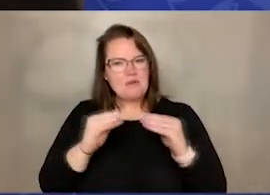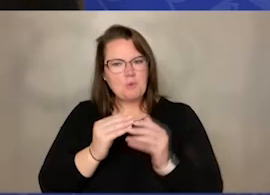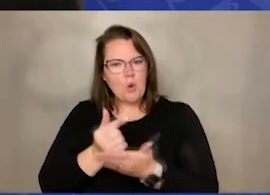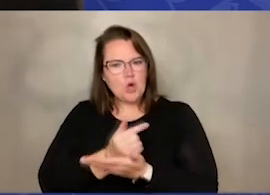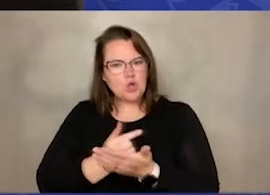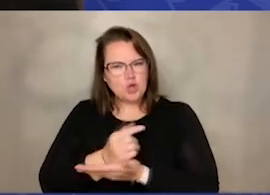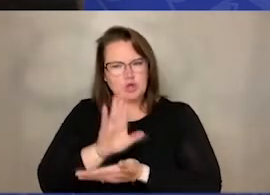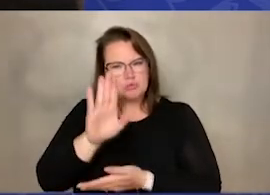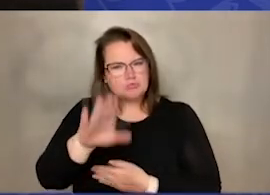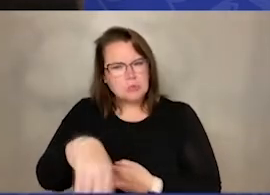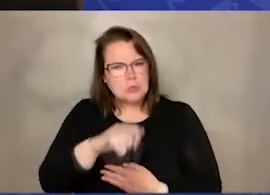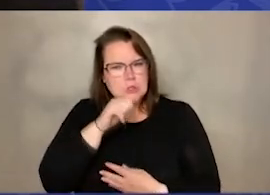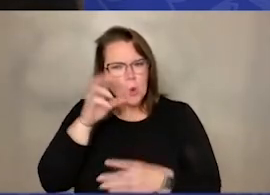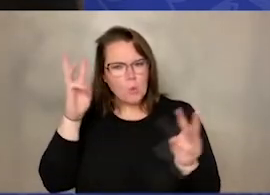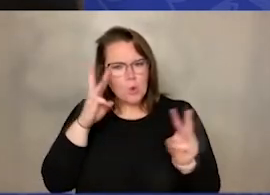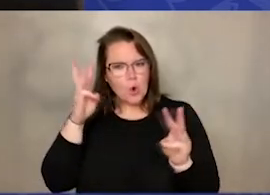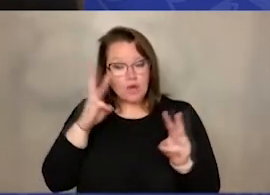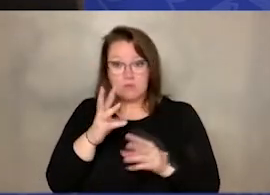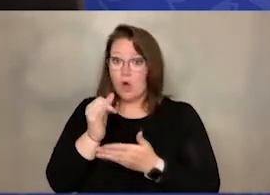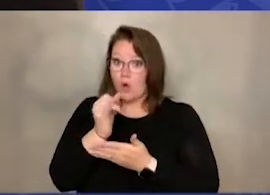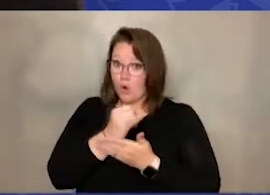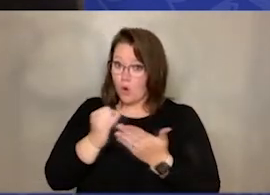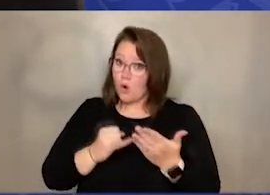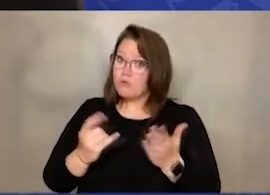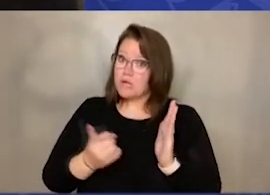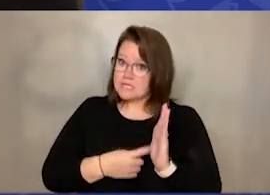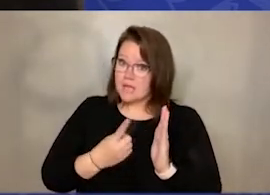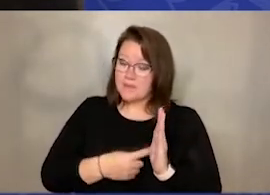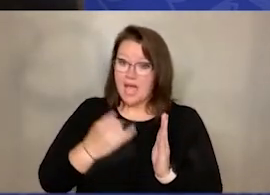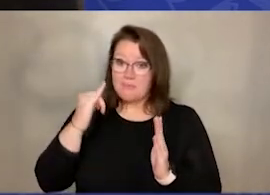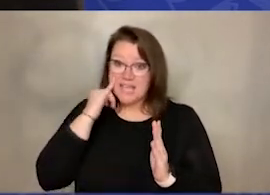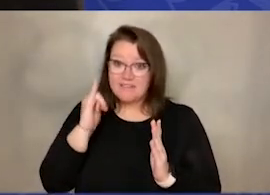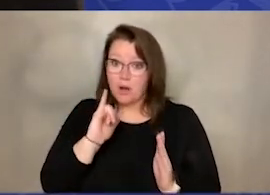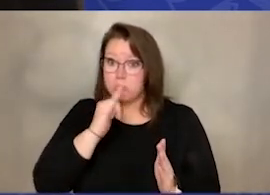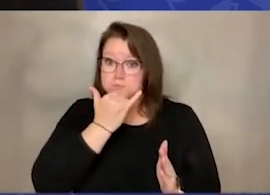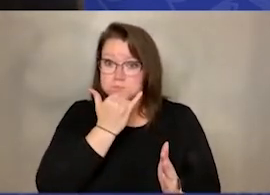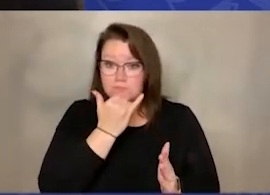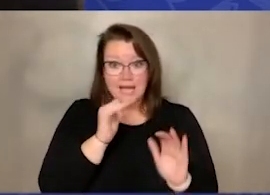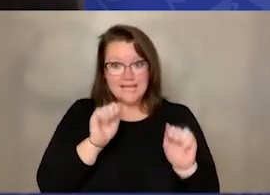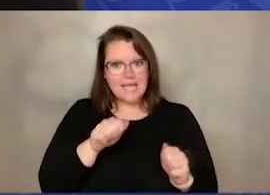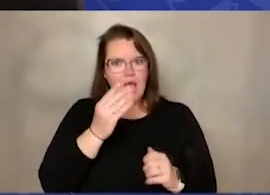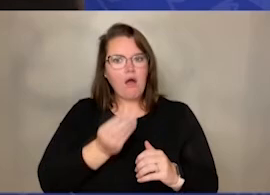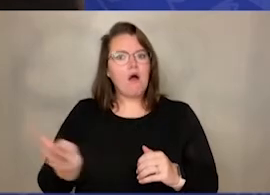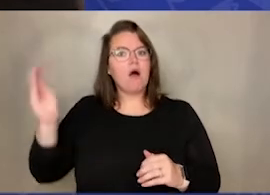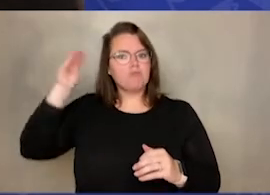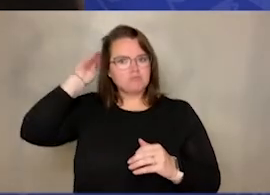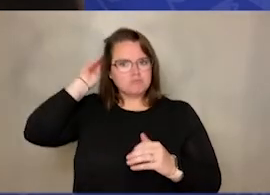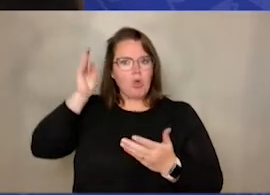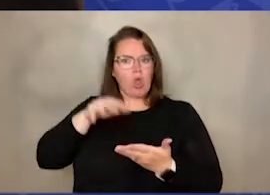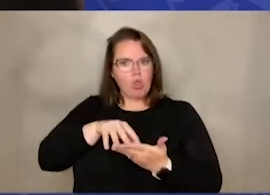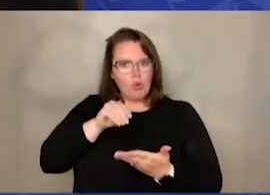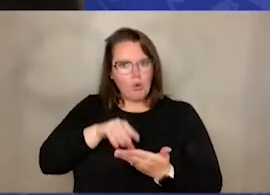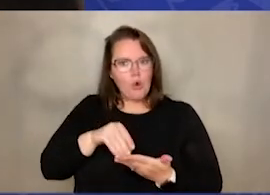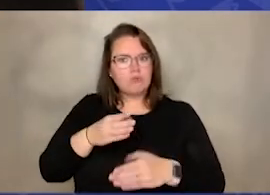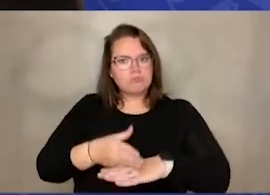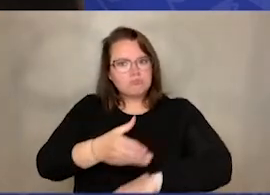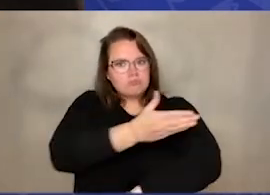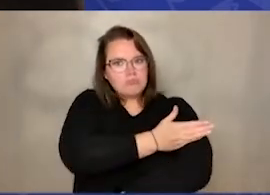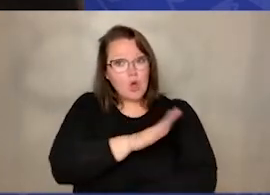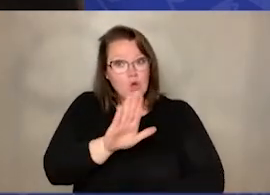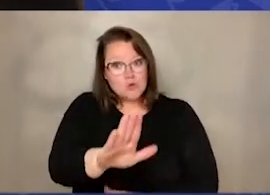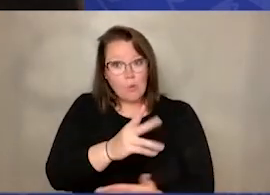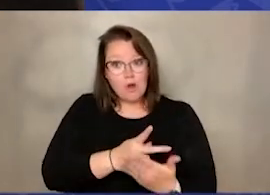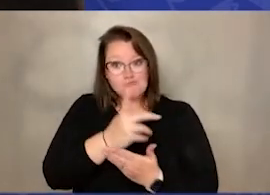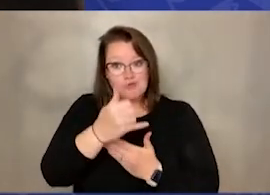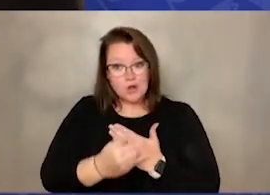worries. In art, sometimes mistakes are learning experiences and they can even make your art project better. So now that my snake